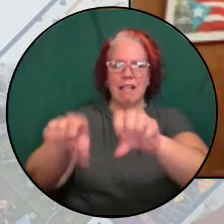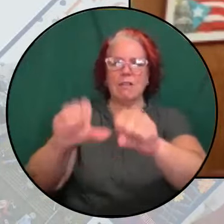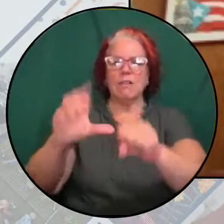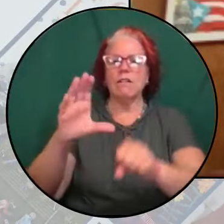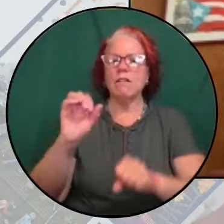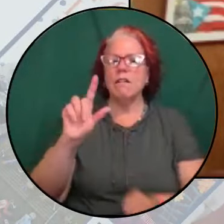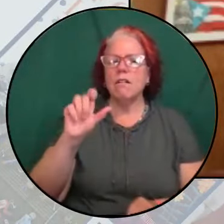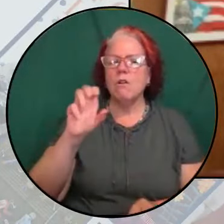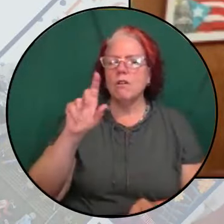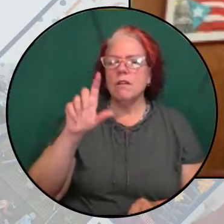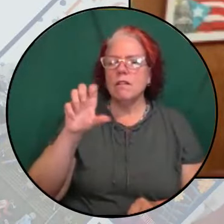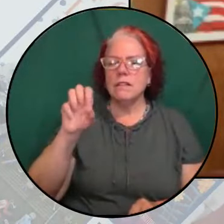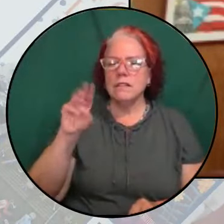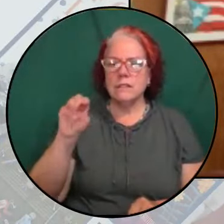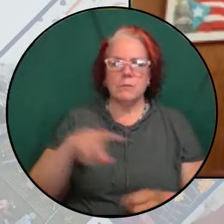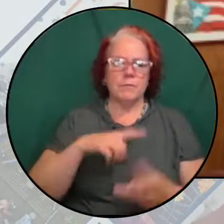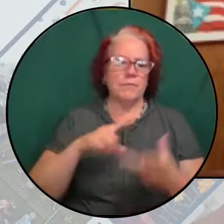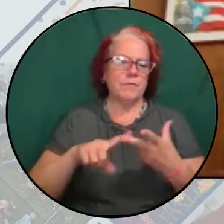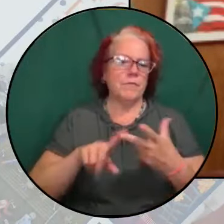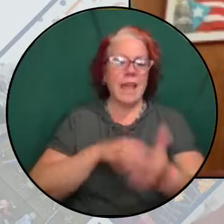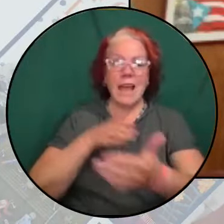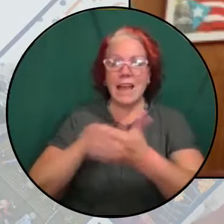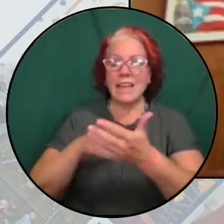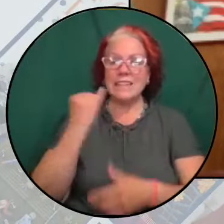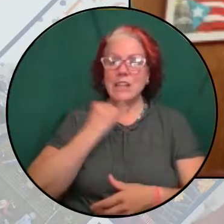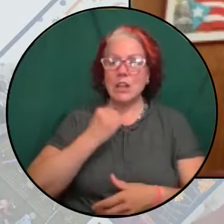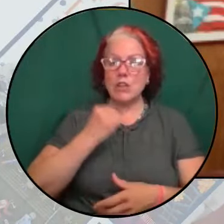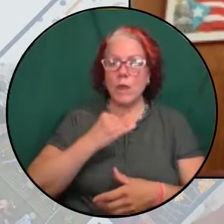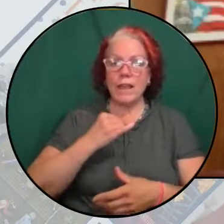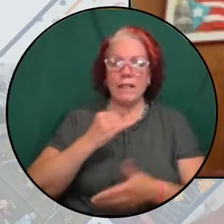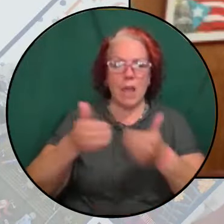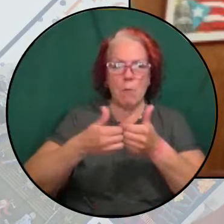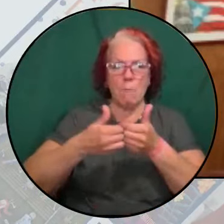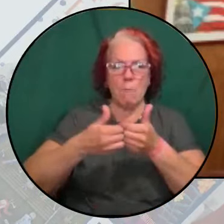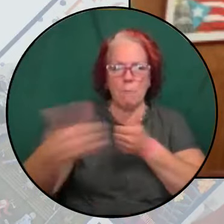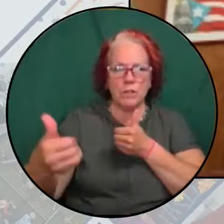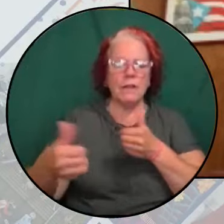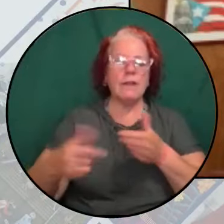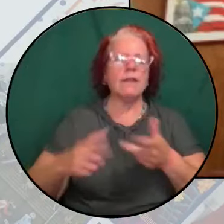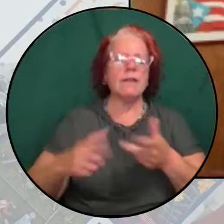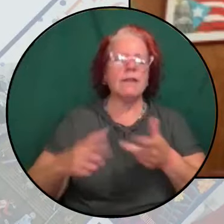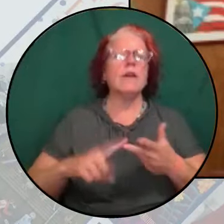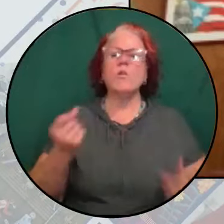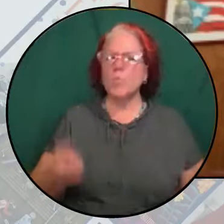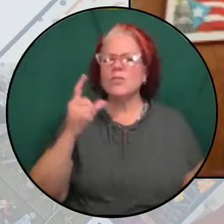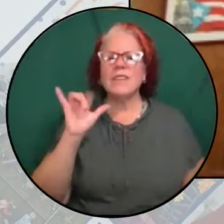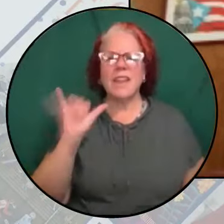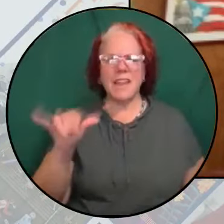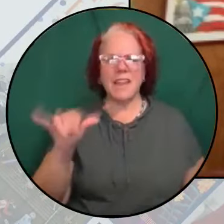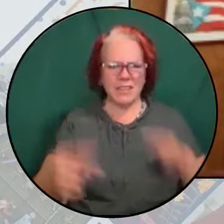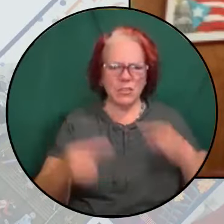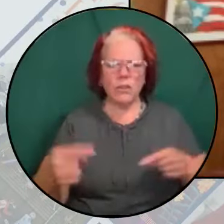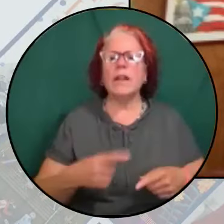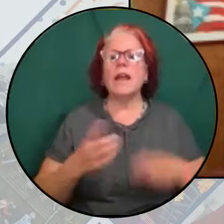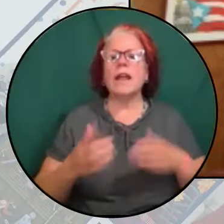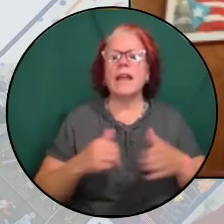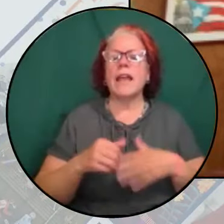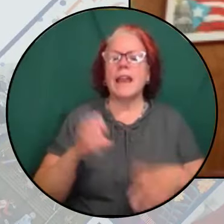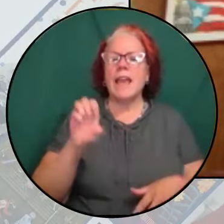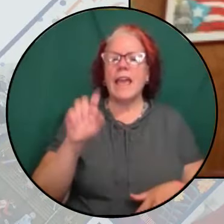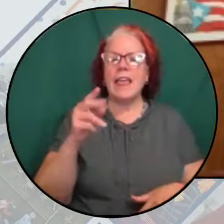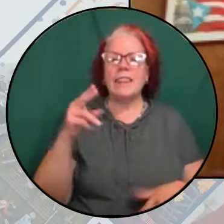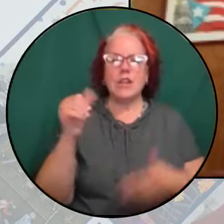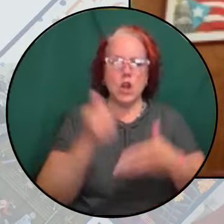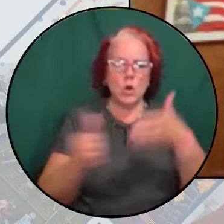movement as the struggle against Israeli apartheid. We understand that struggle as against ethnosupremacy, white